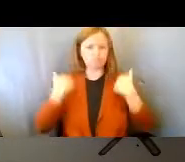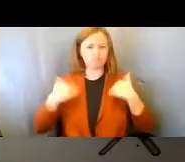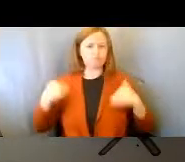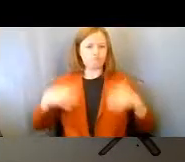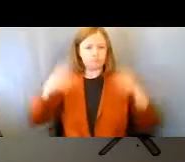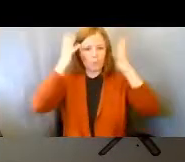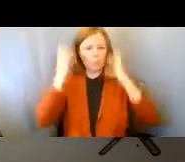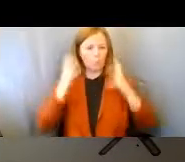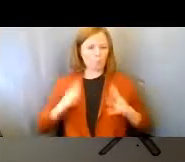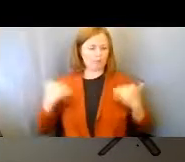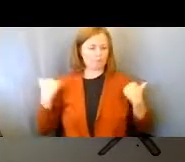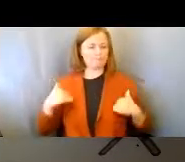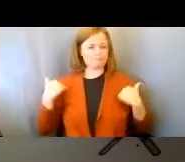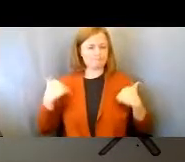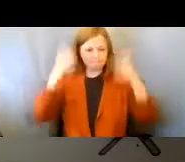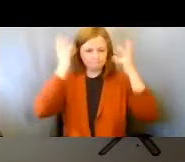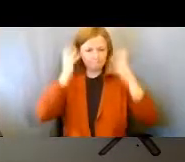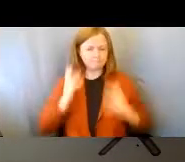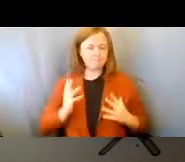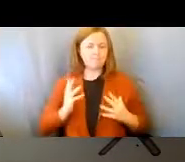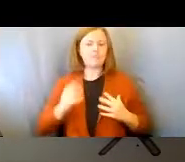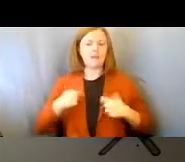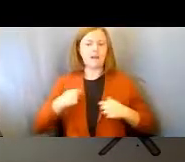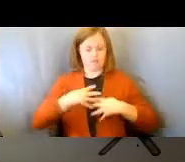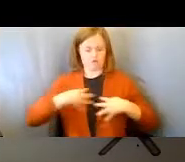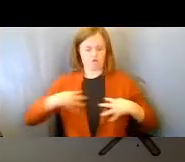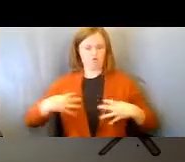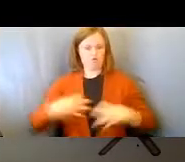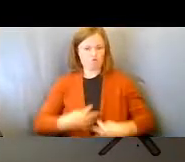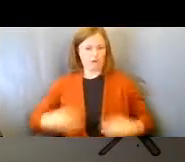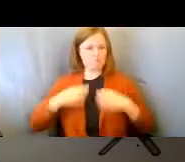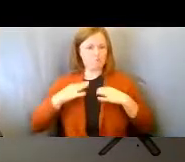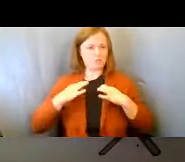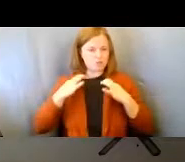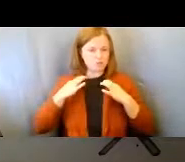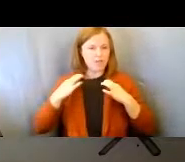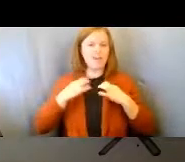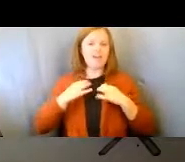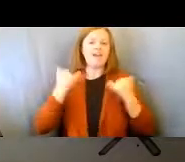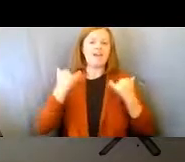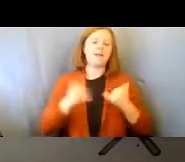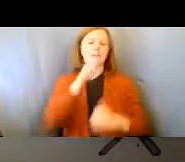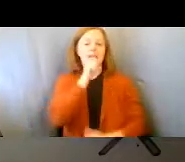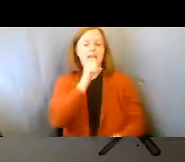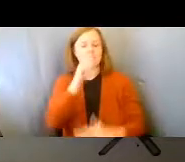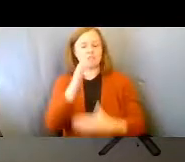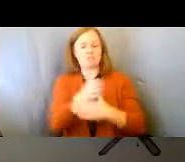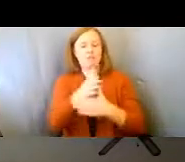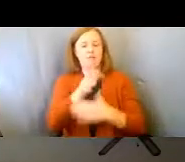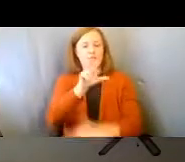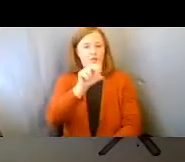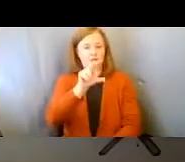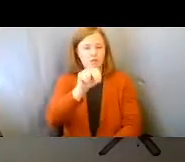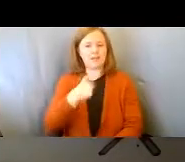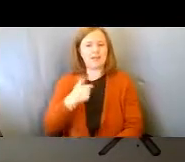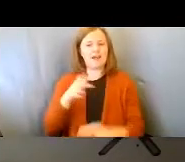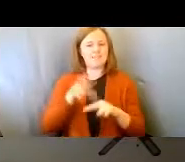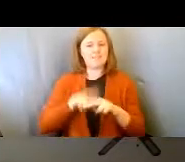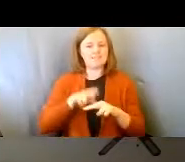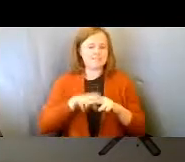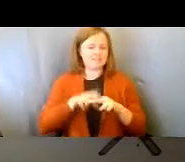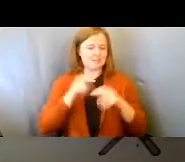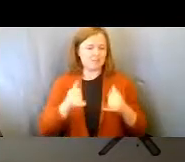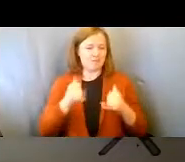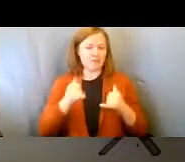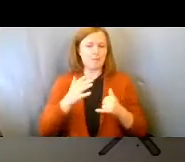wavy past my shoulders. I'm wearing a striped shirt, and I'm in my mid-30s, and I'm sitting in